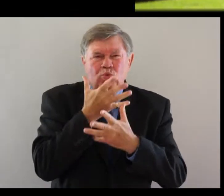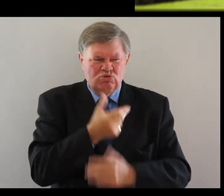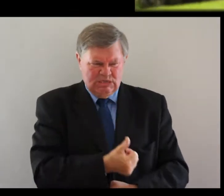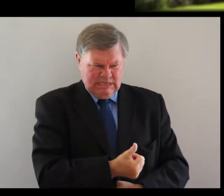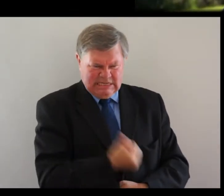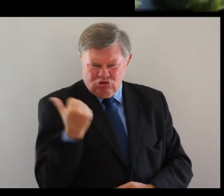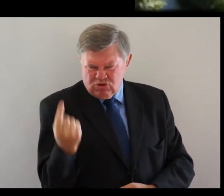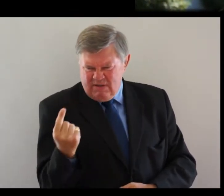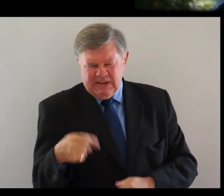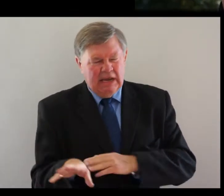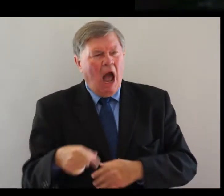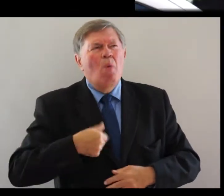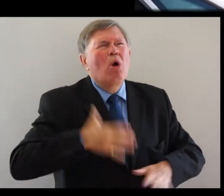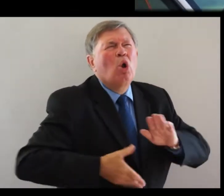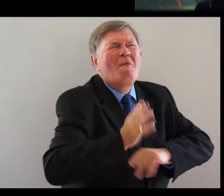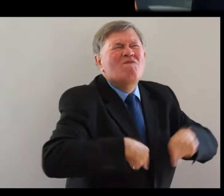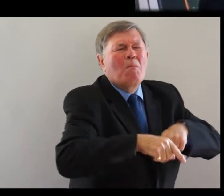I want some football back. In.